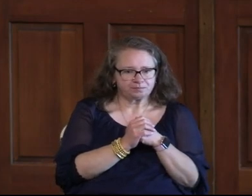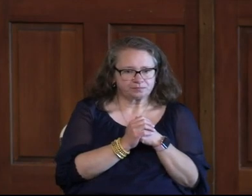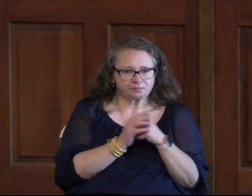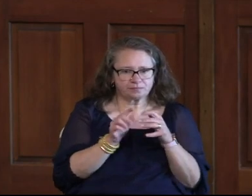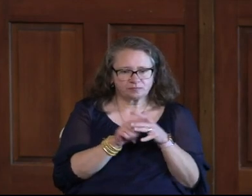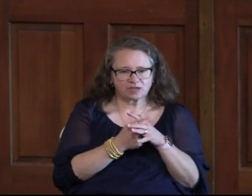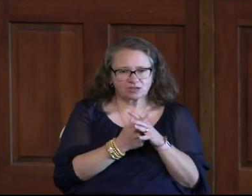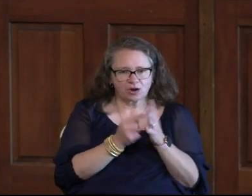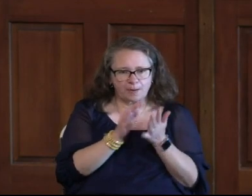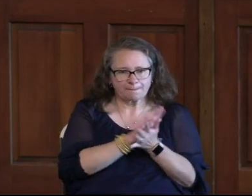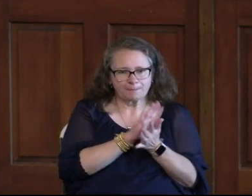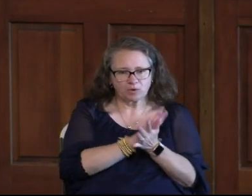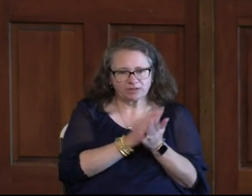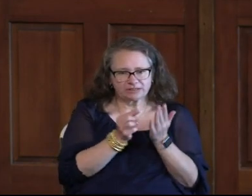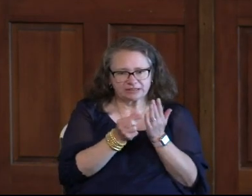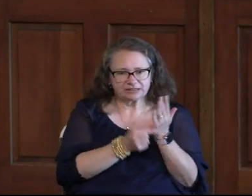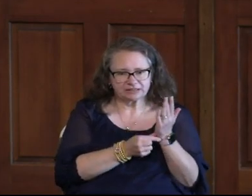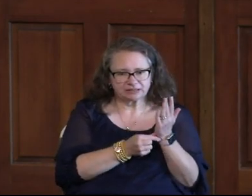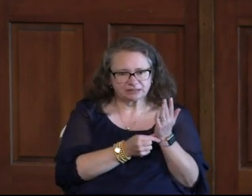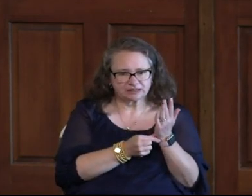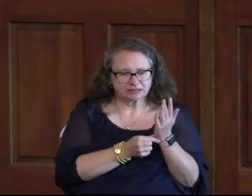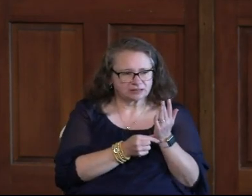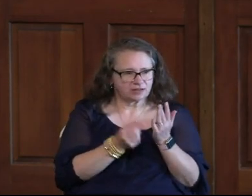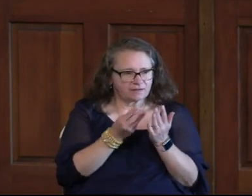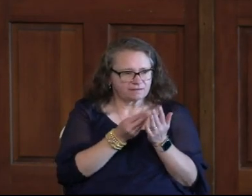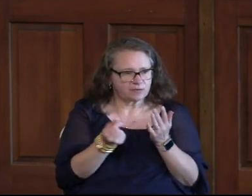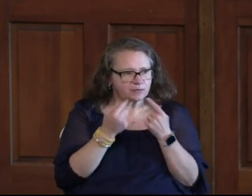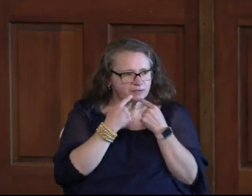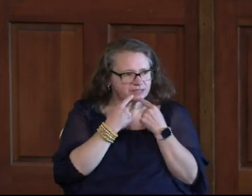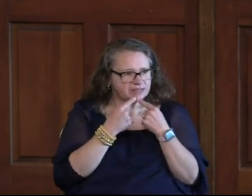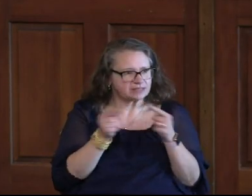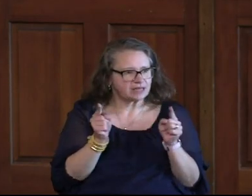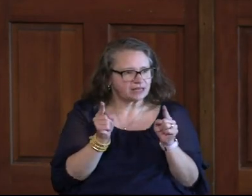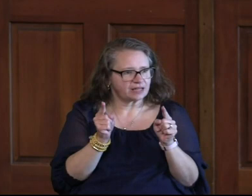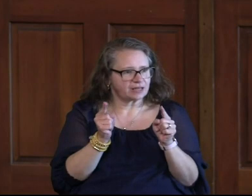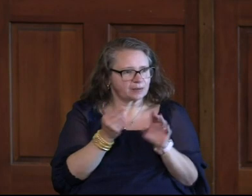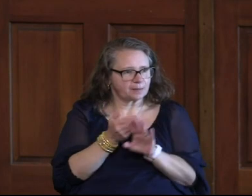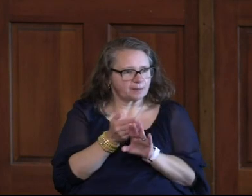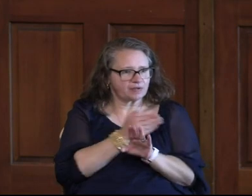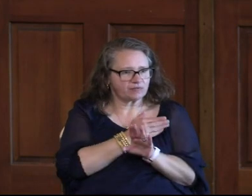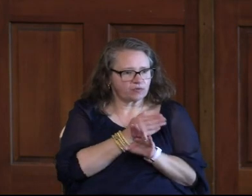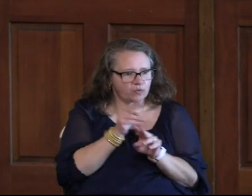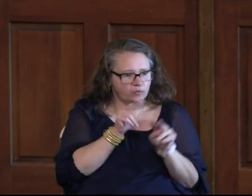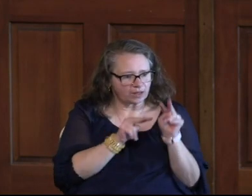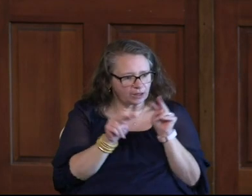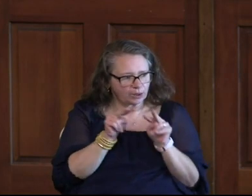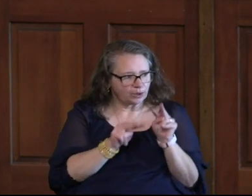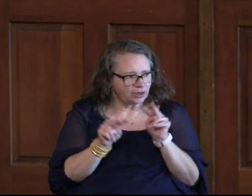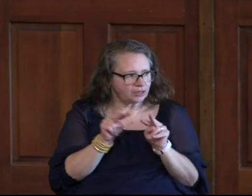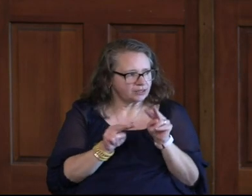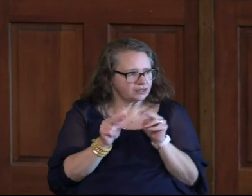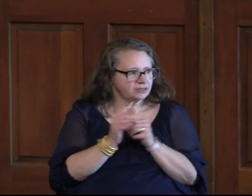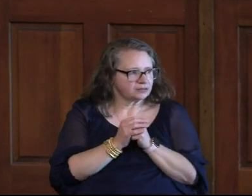Start with your bulletin here for a second I just want to mention a few things Before we open God's Word